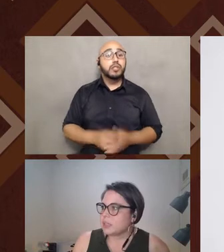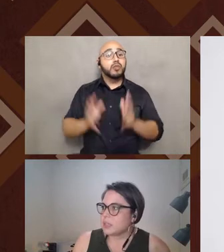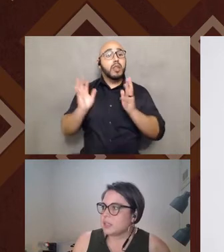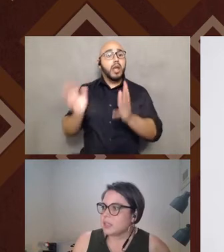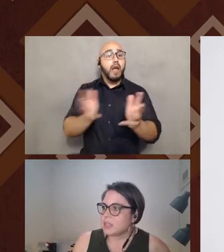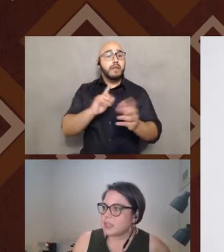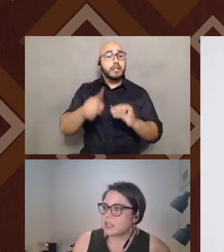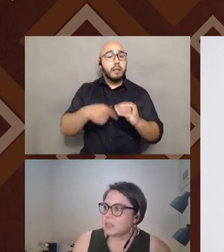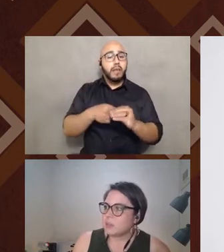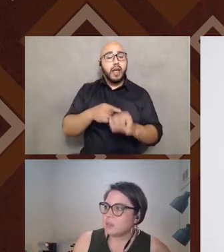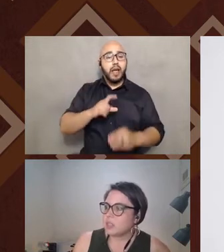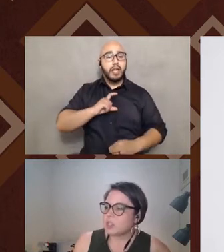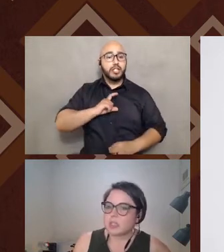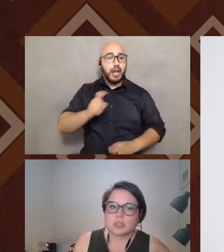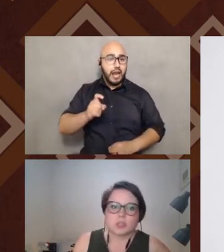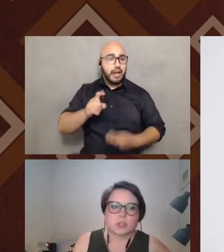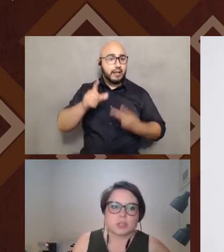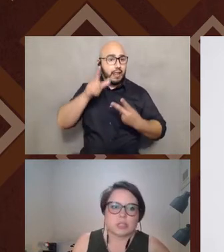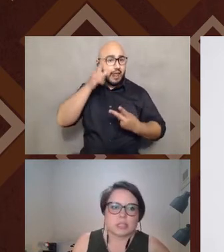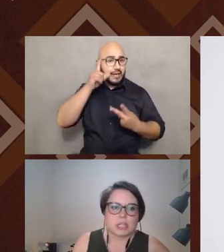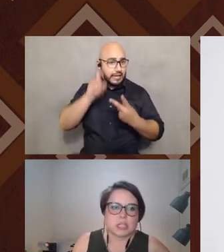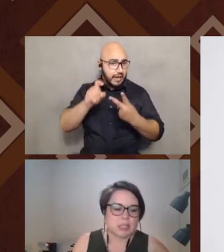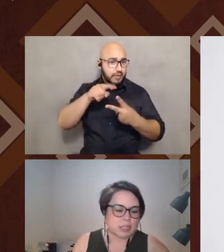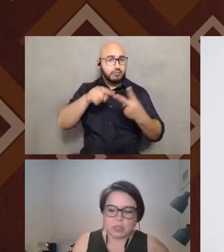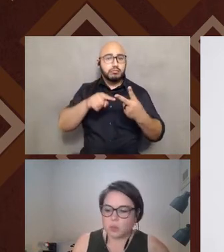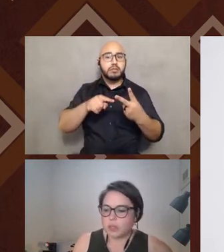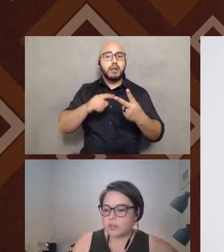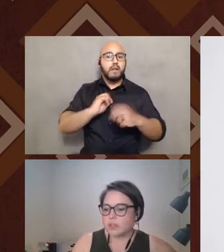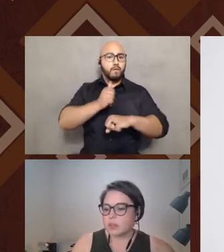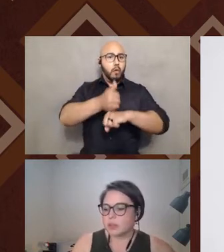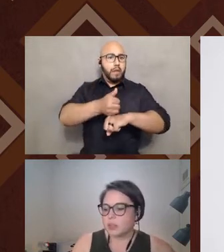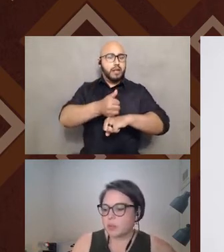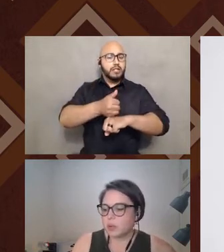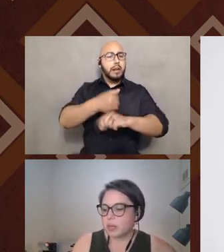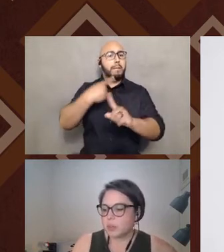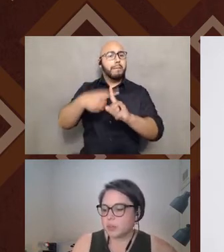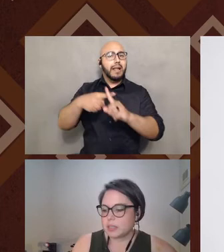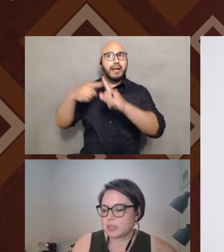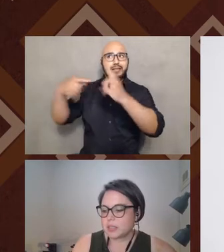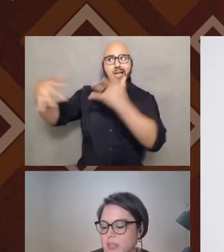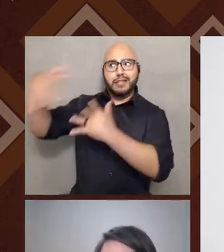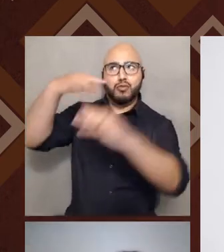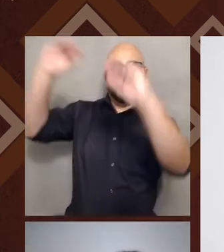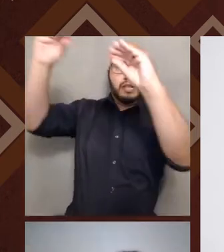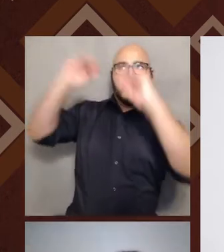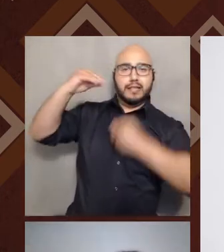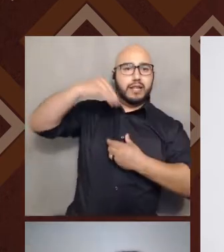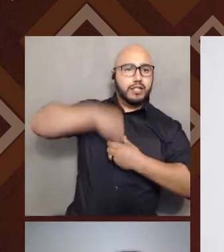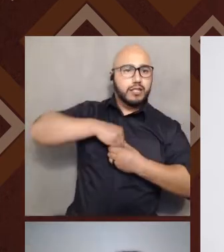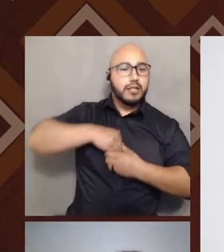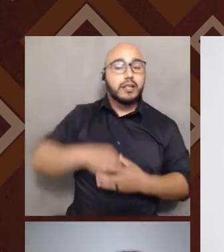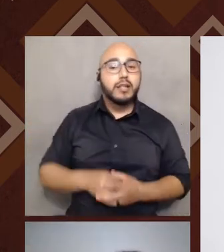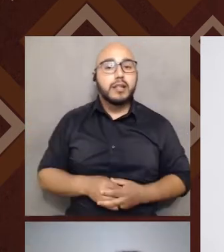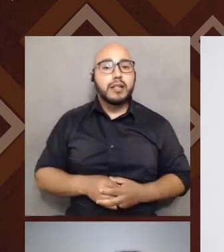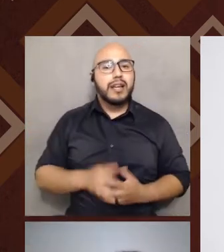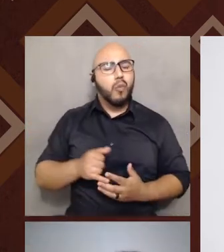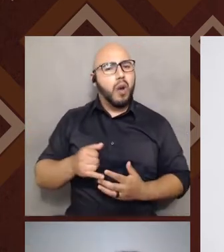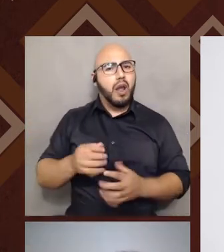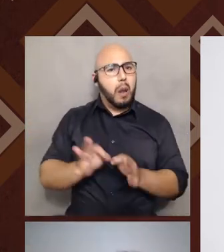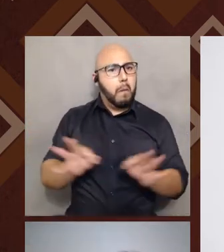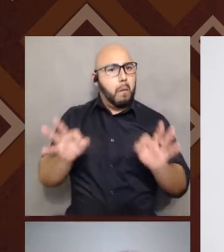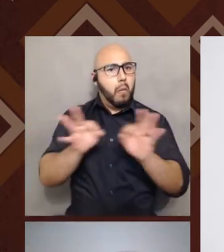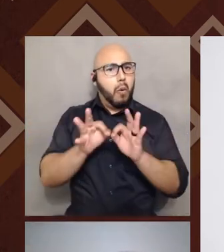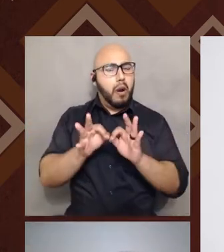about Chicanx, Latinx identity formation and socialization. I think one of the really important pieces here is just consider that